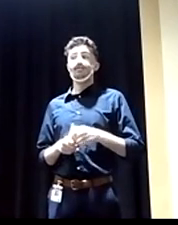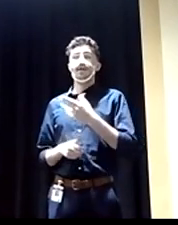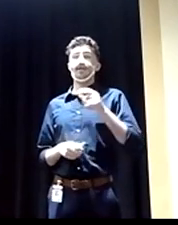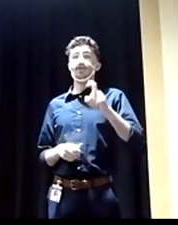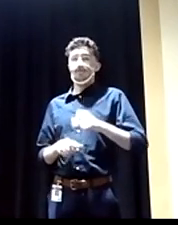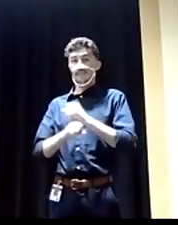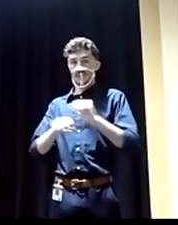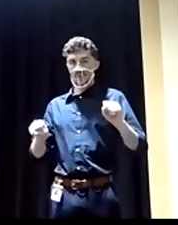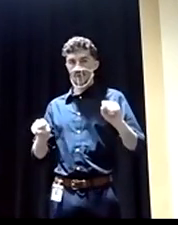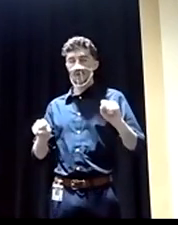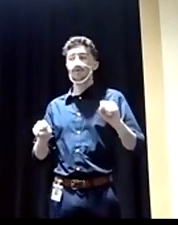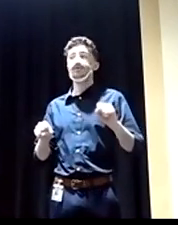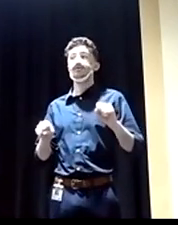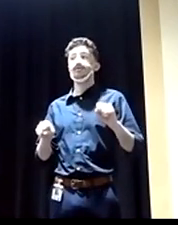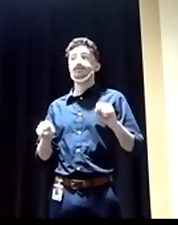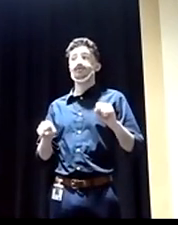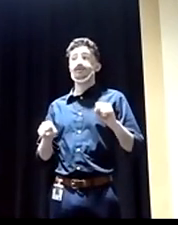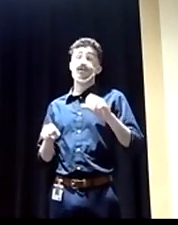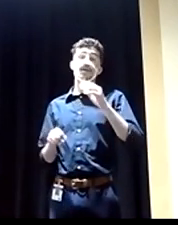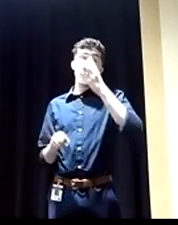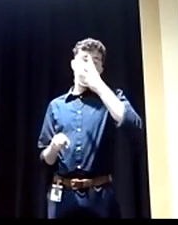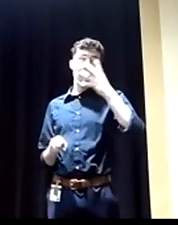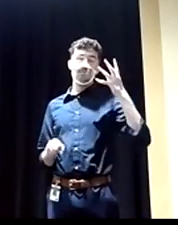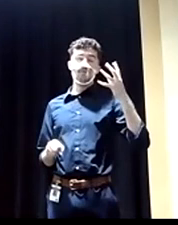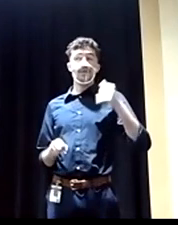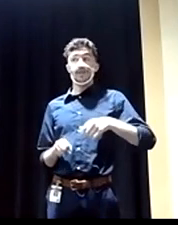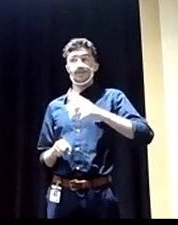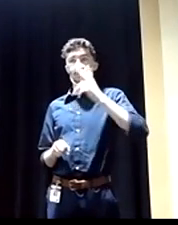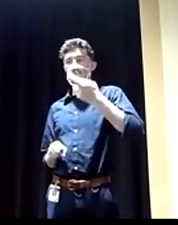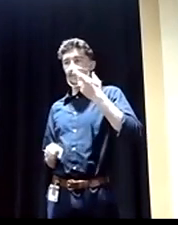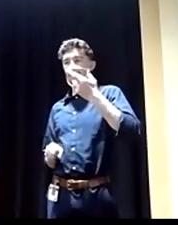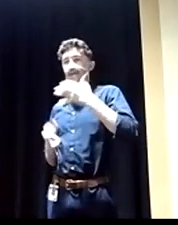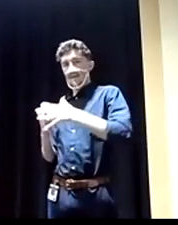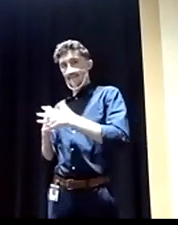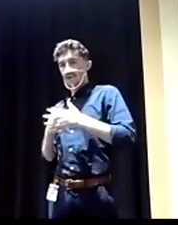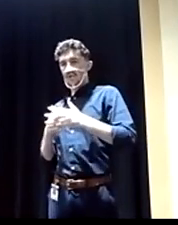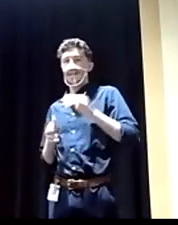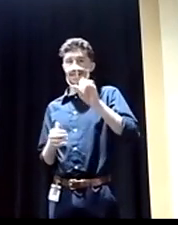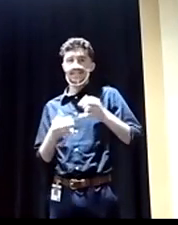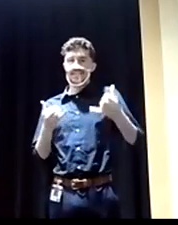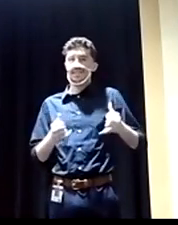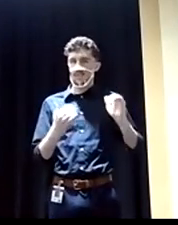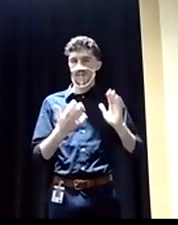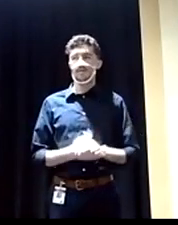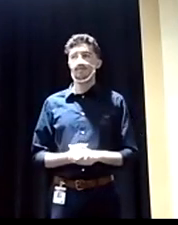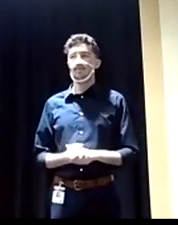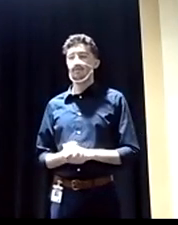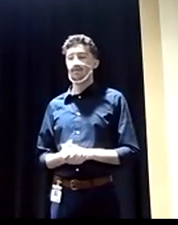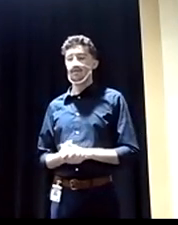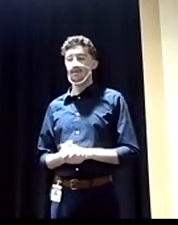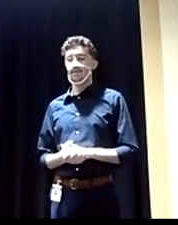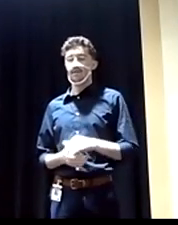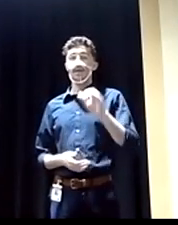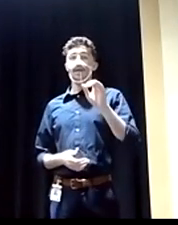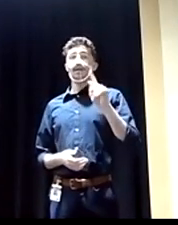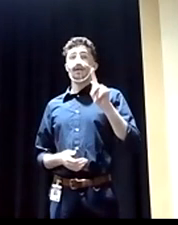secure as possible, you know, immigration makes America, America. Constantly. Oh, definitely. I